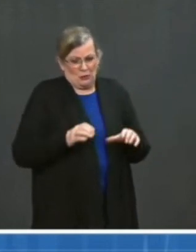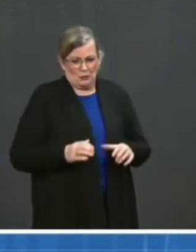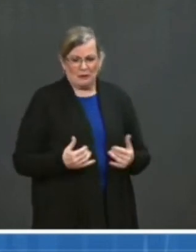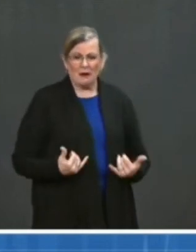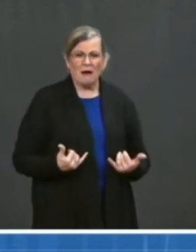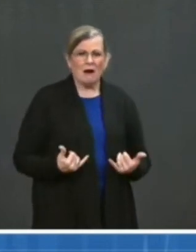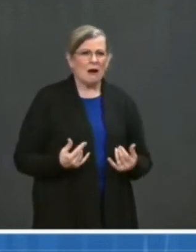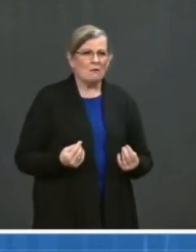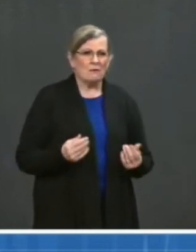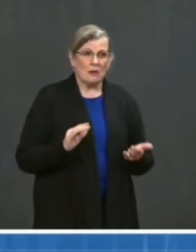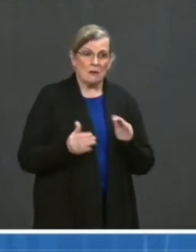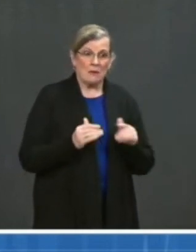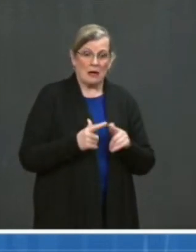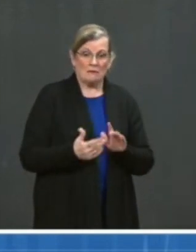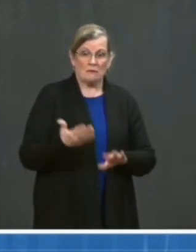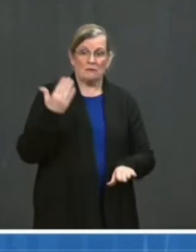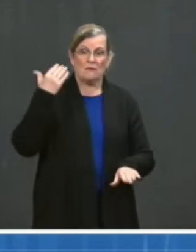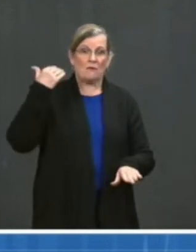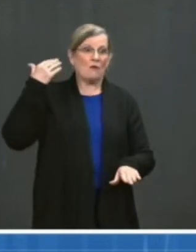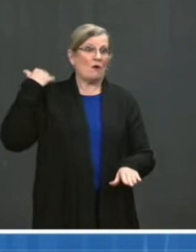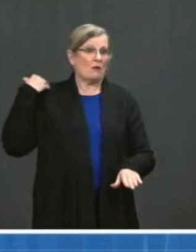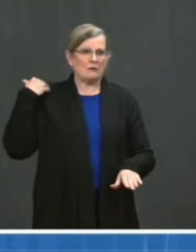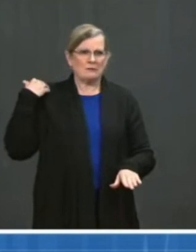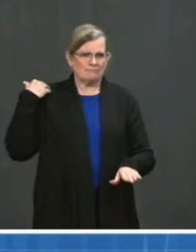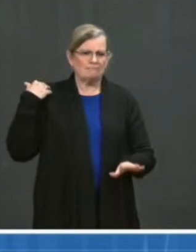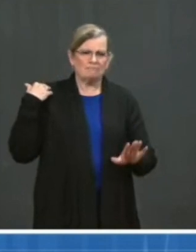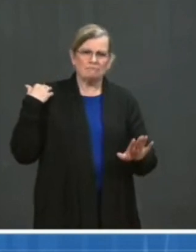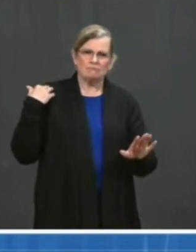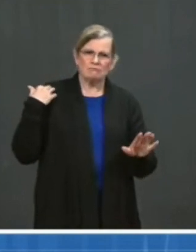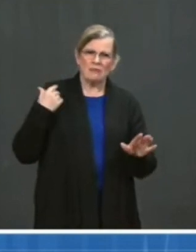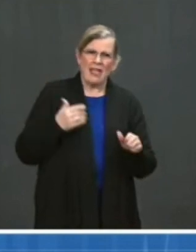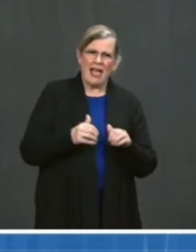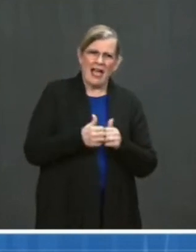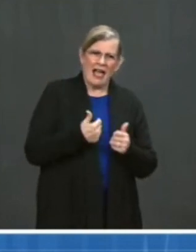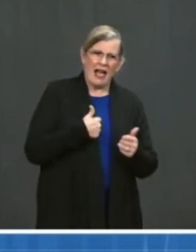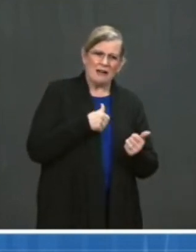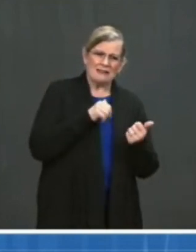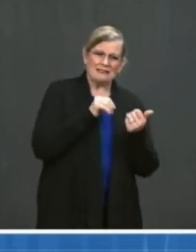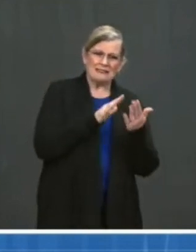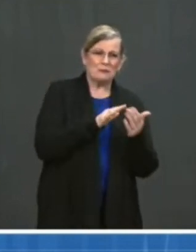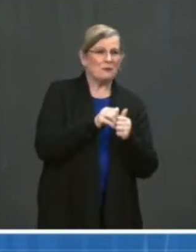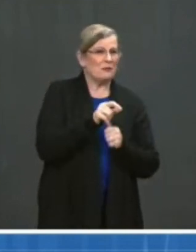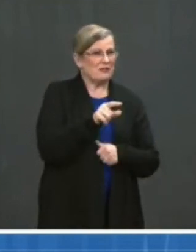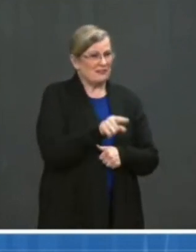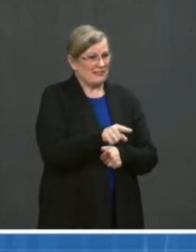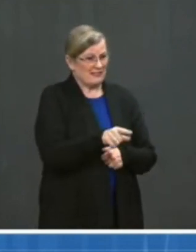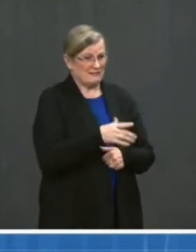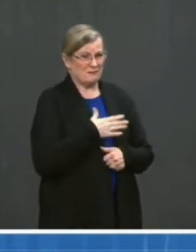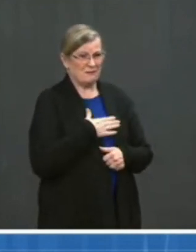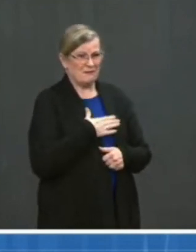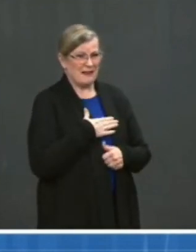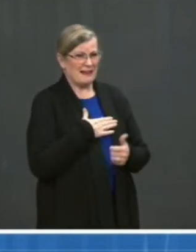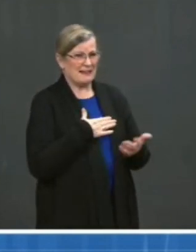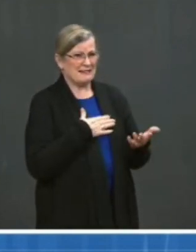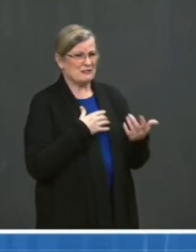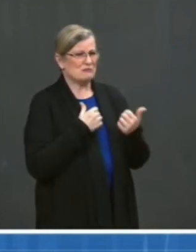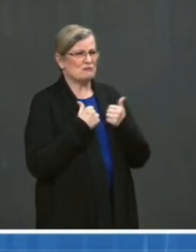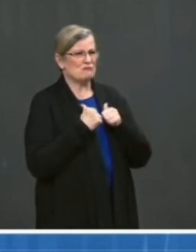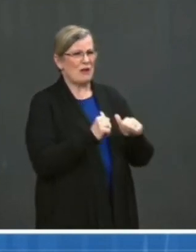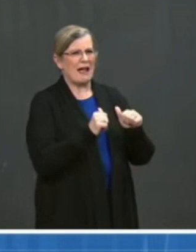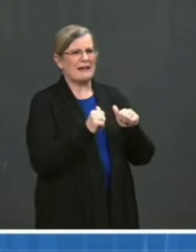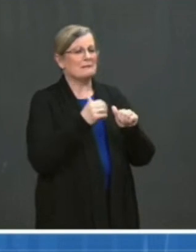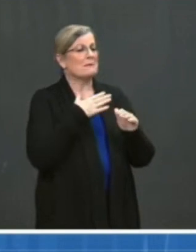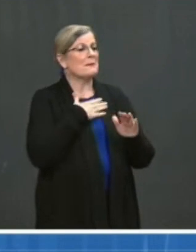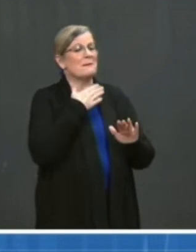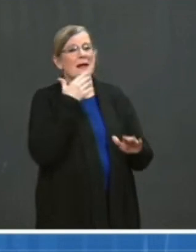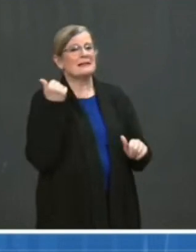before. I tend to, you asked me how I deal with it. I deal with it by trying to the best of my ability to not pay